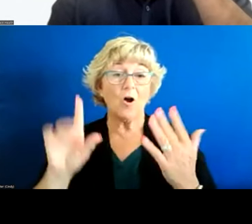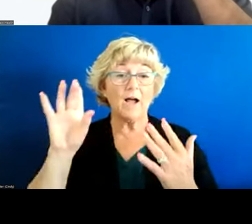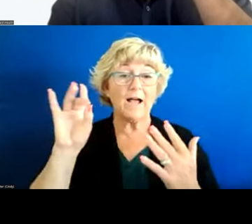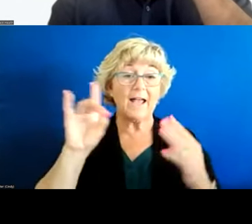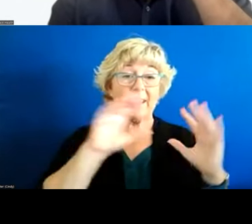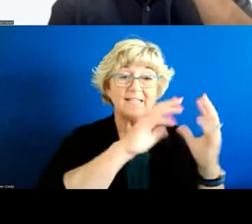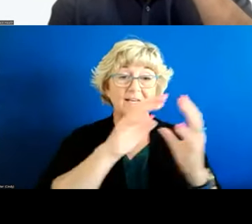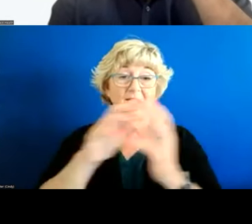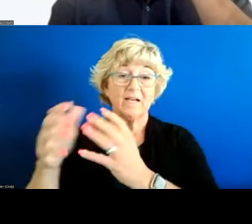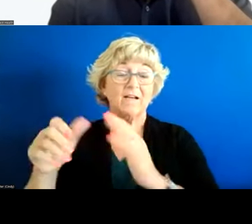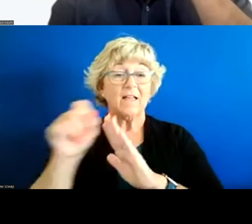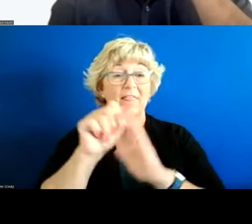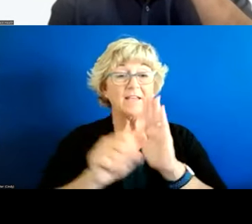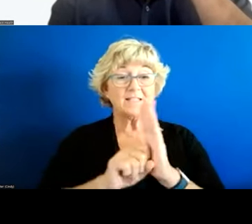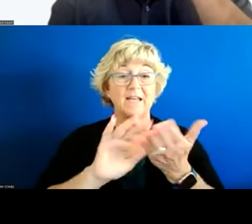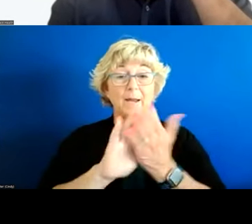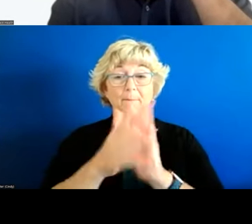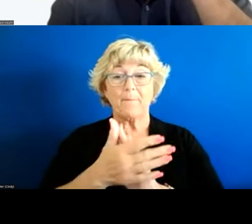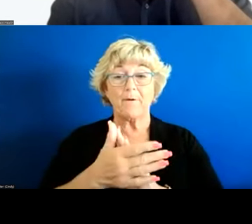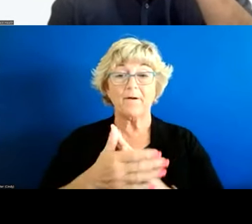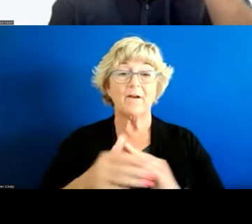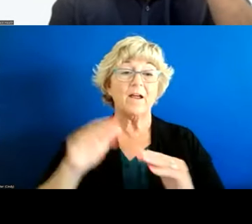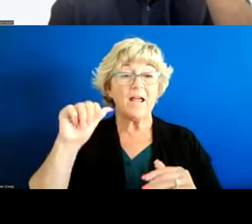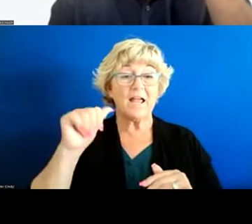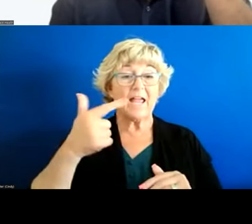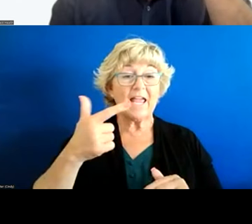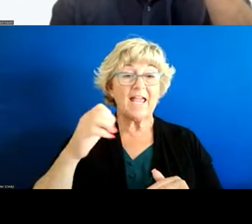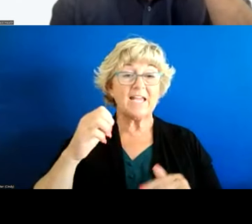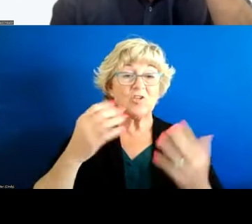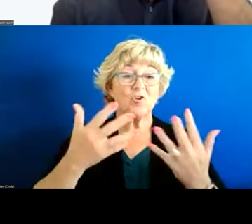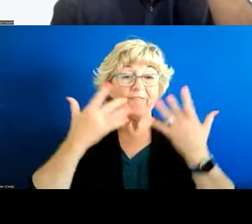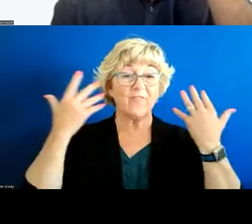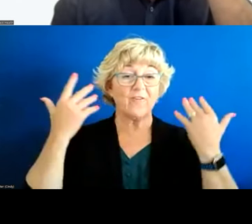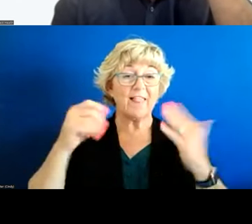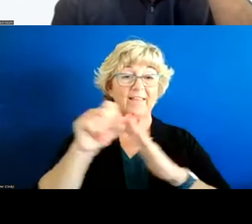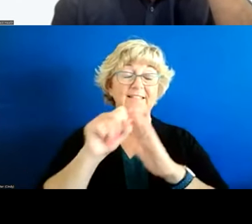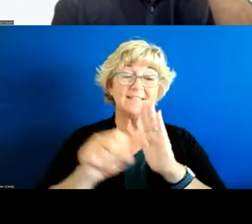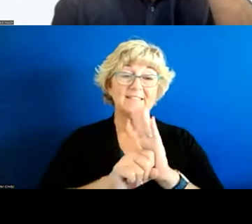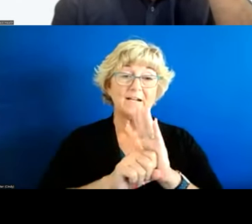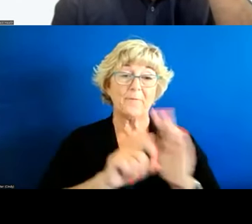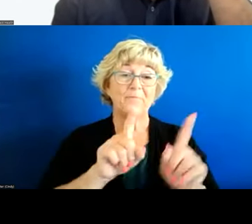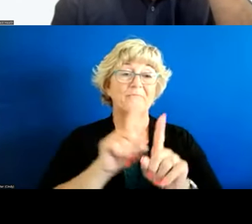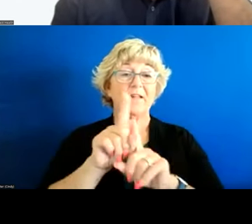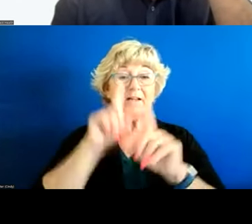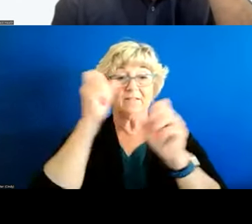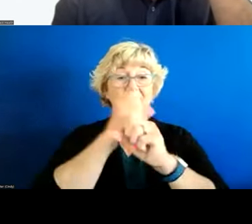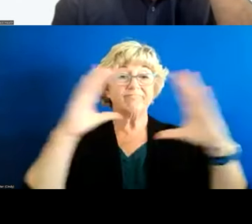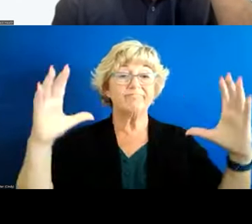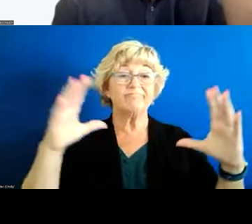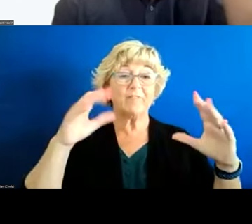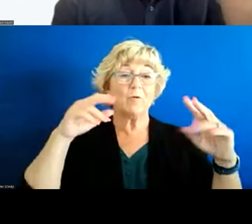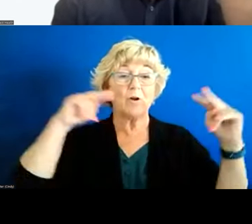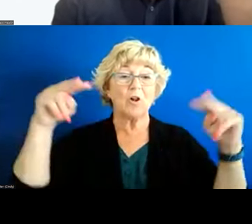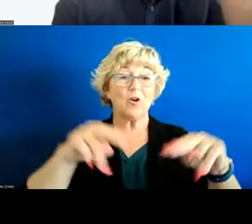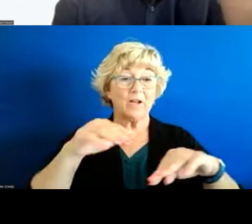way because the state has agreed to become a an age-friendly state so i think that's part of also the umbrella that we're trying to move towards